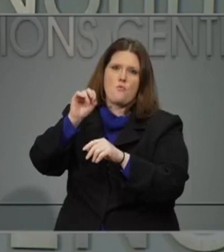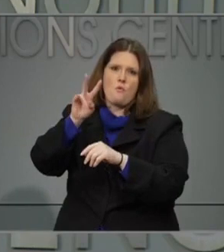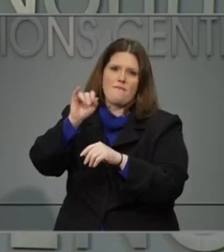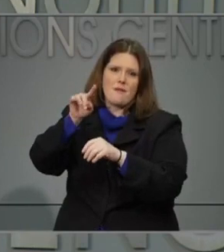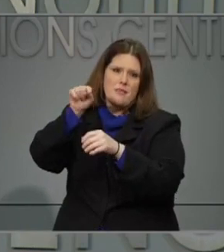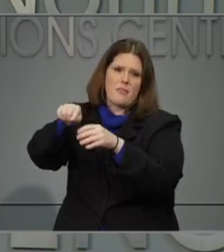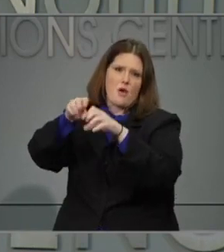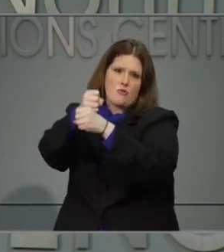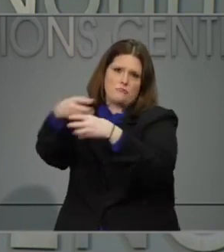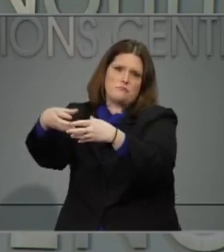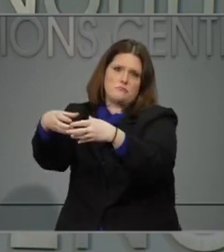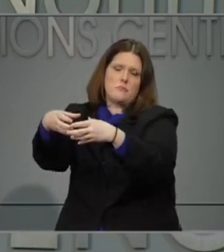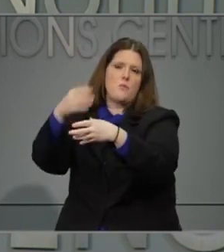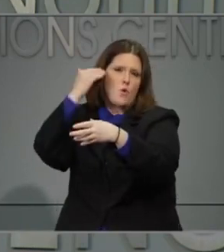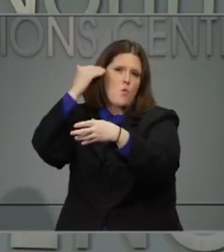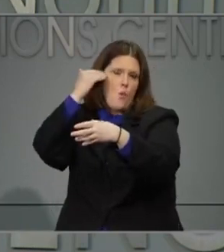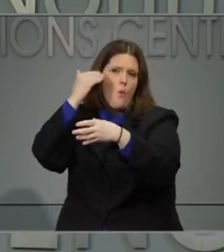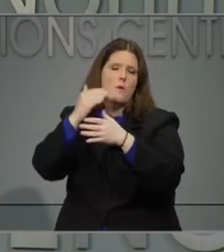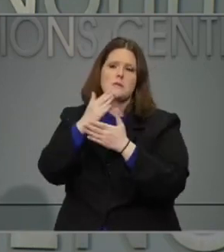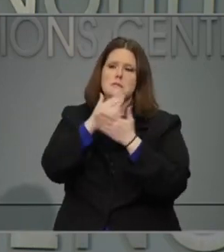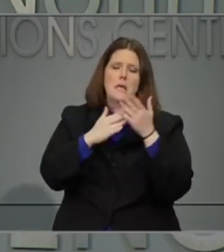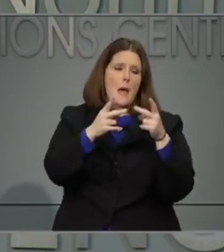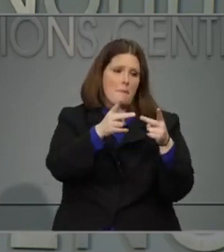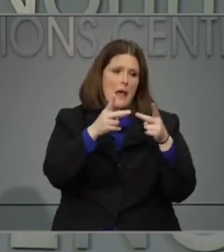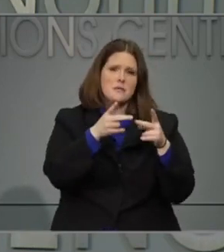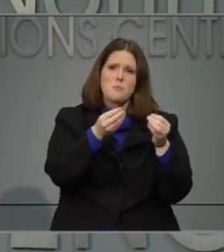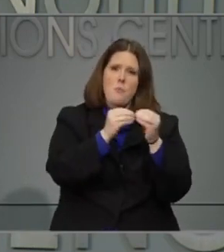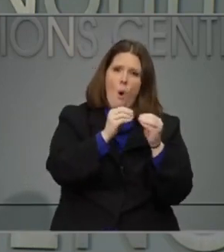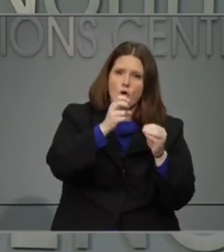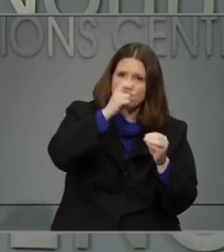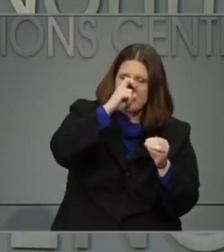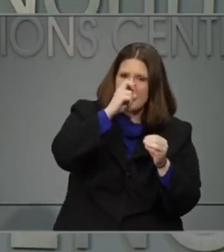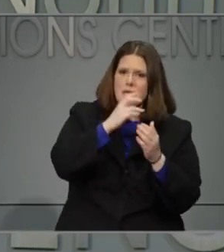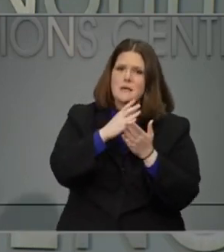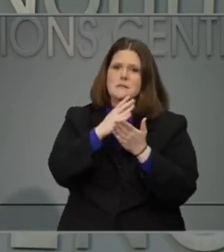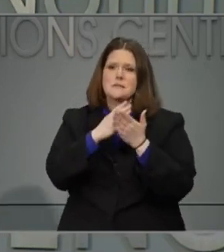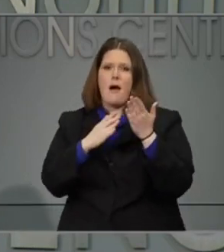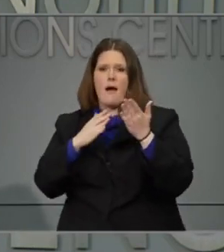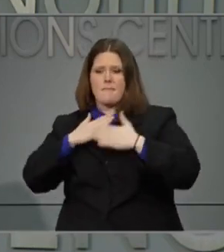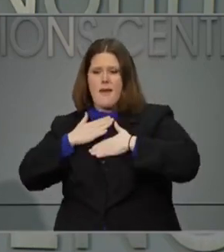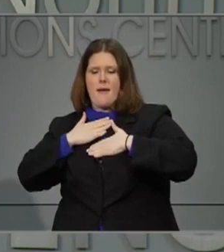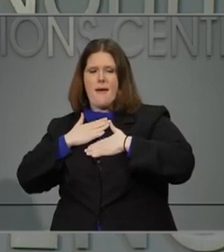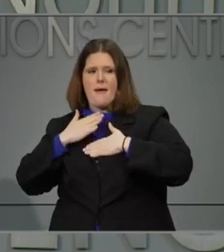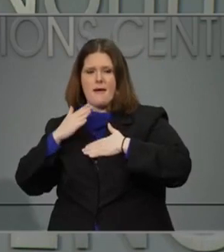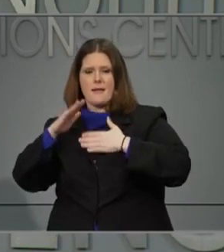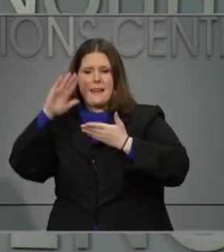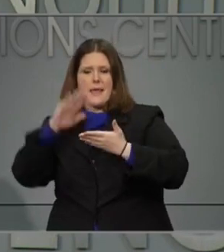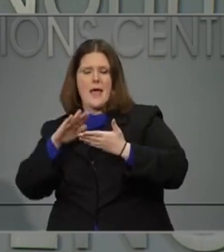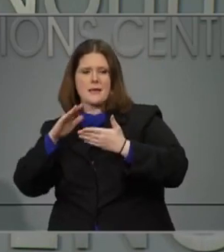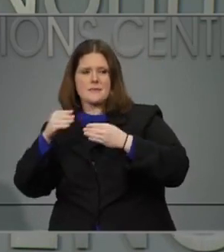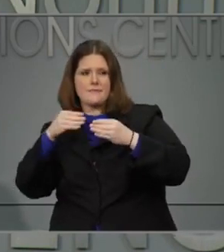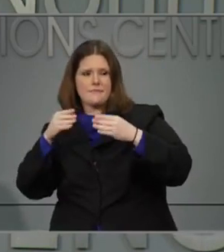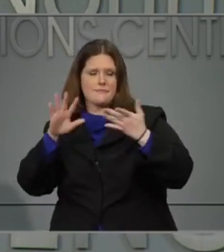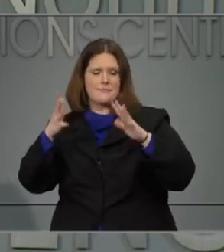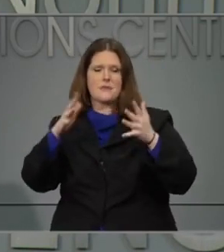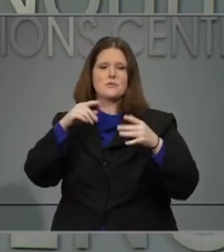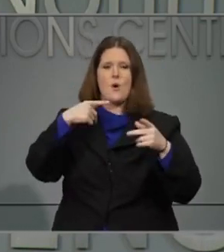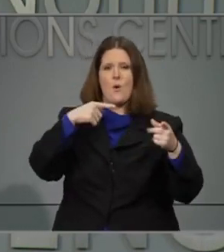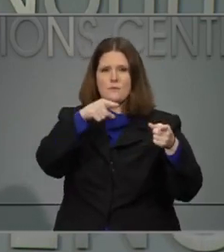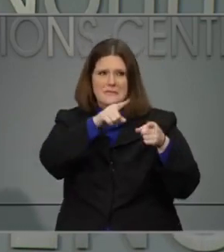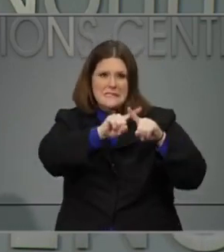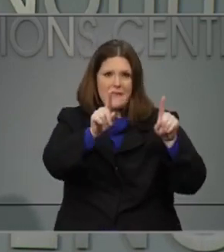further than the orders that I put in place on a statewide basis but we're going to continue